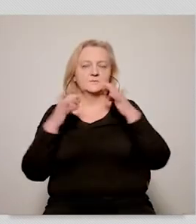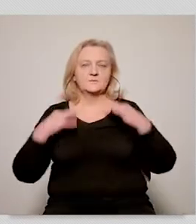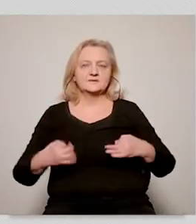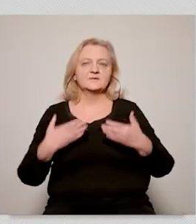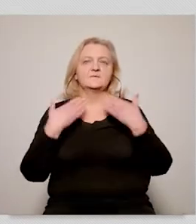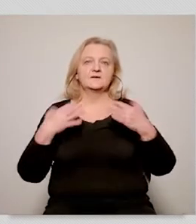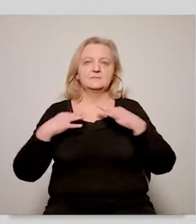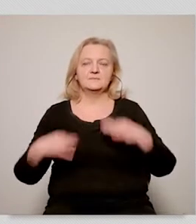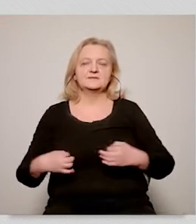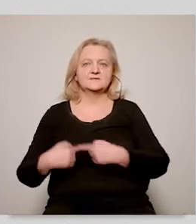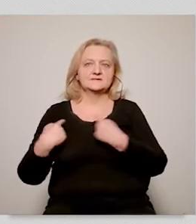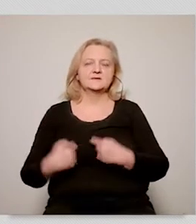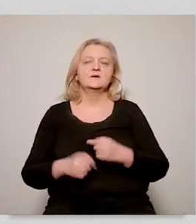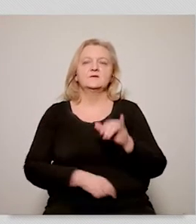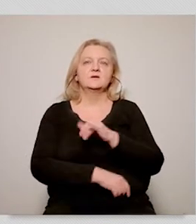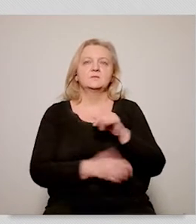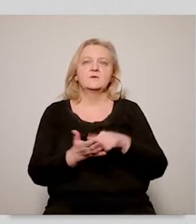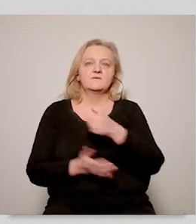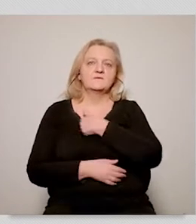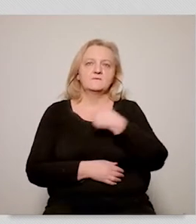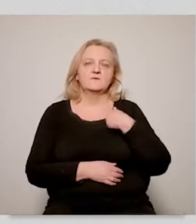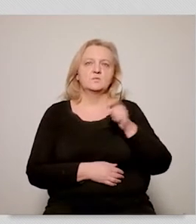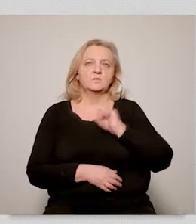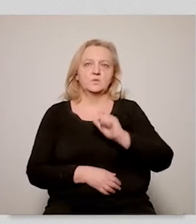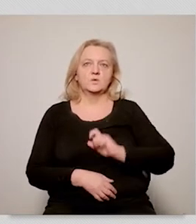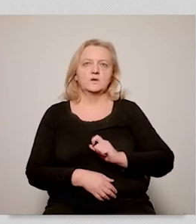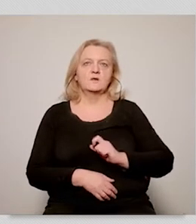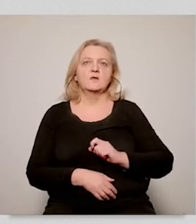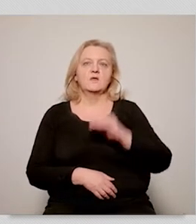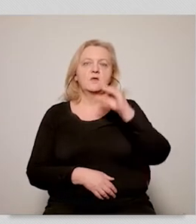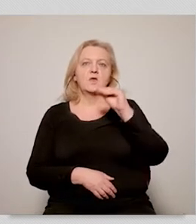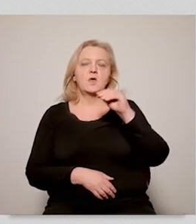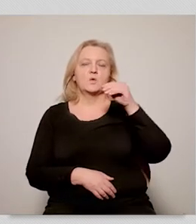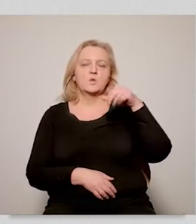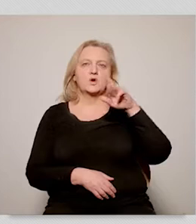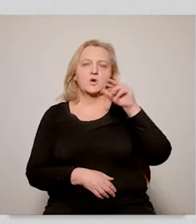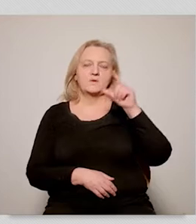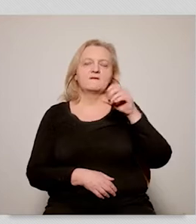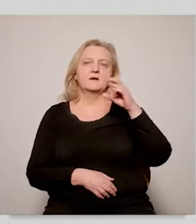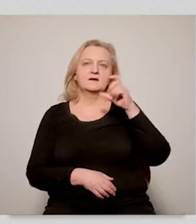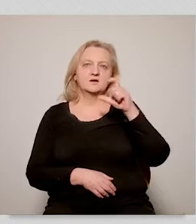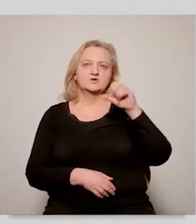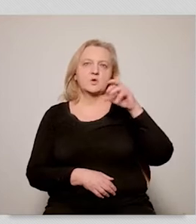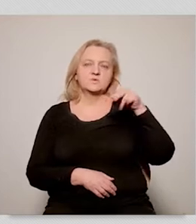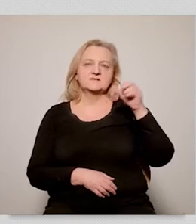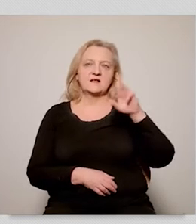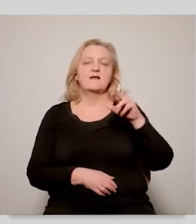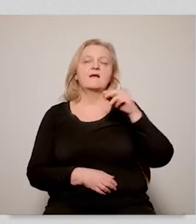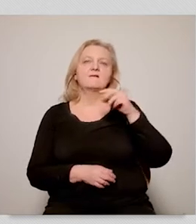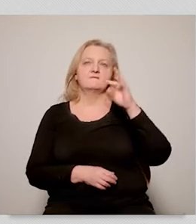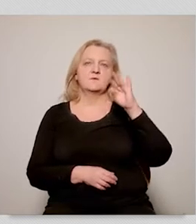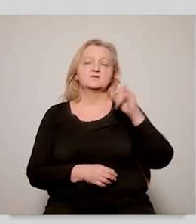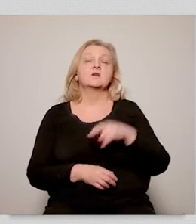Hello, good afternoon, I'd like to welcome you to our debate on behalf of the Warsaw